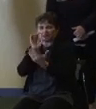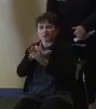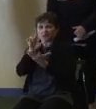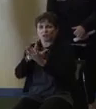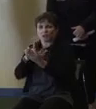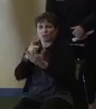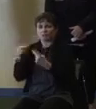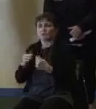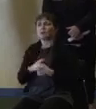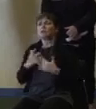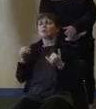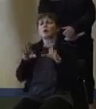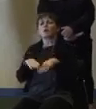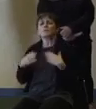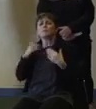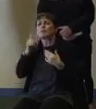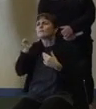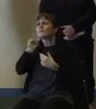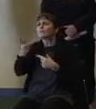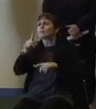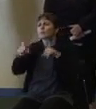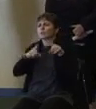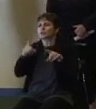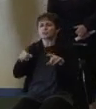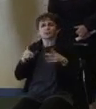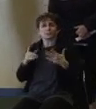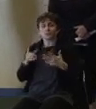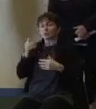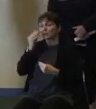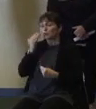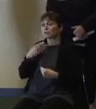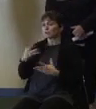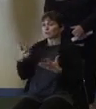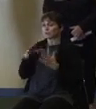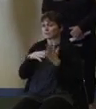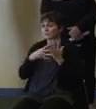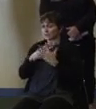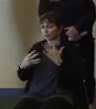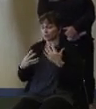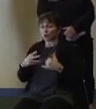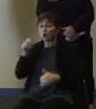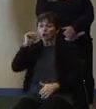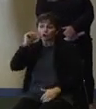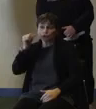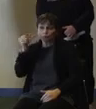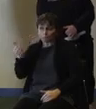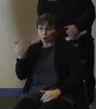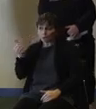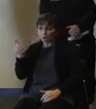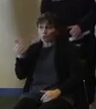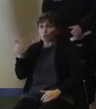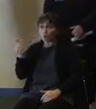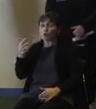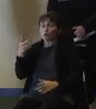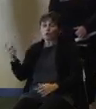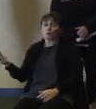We'll take a couple of questions. Tomorrow, we are going to go back to our Monday, Wednesday, Friday,